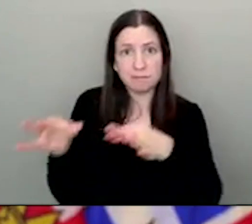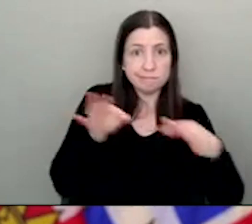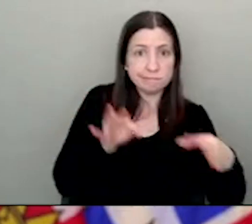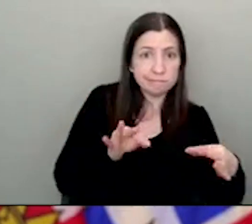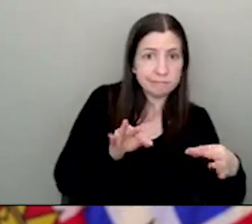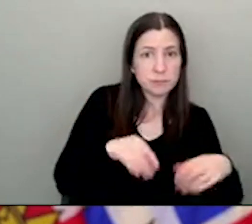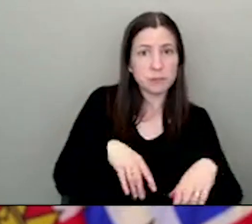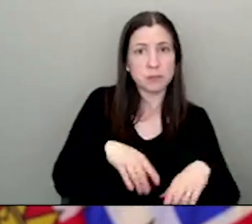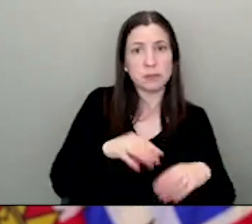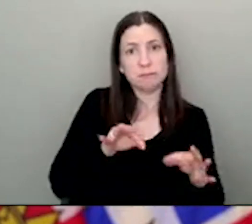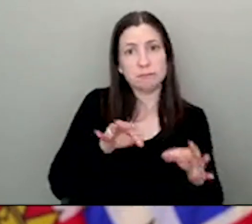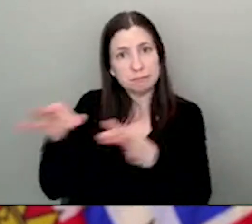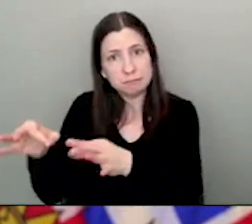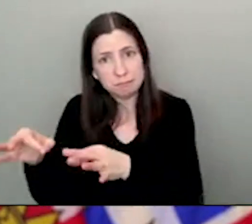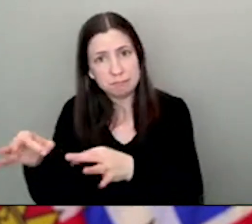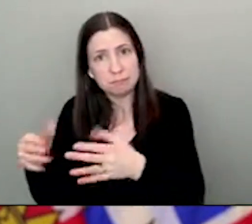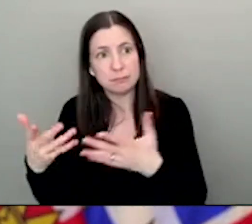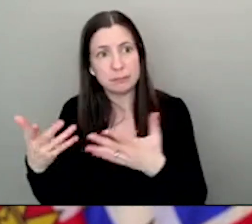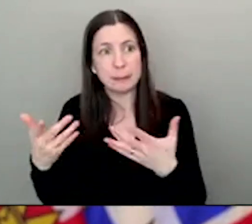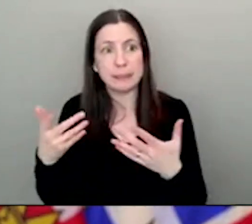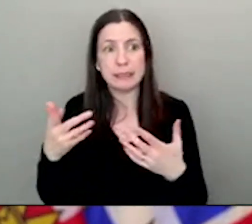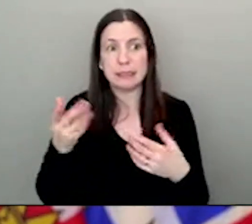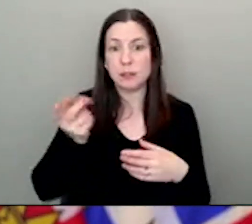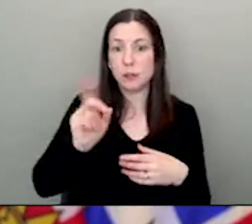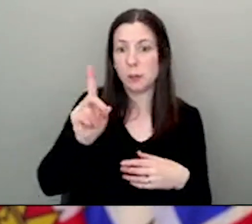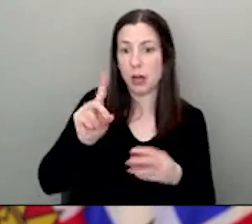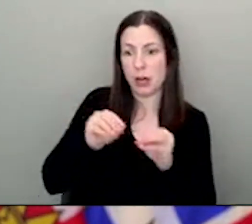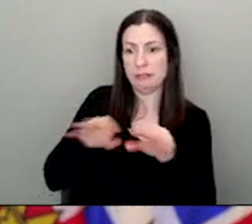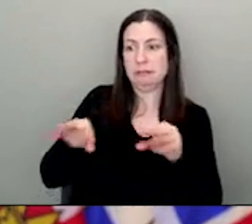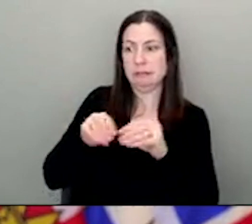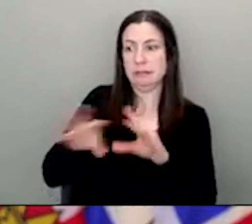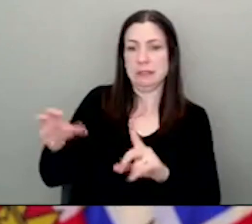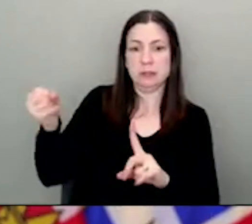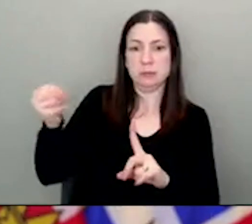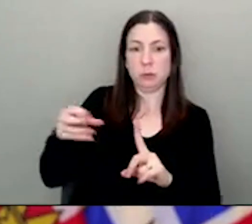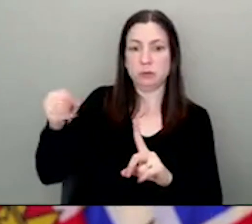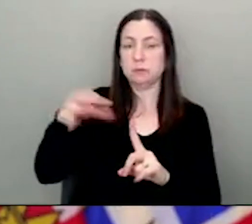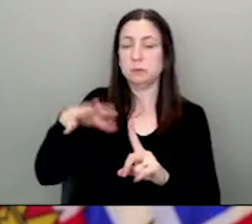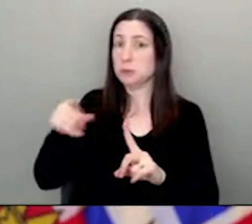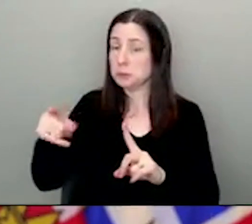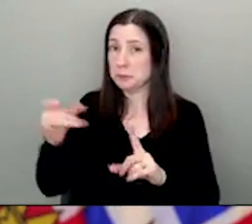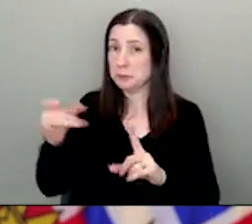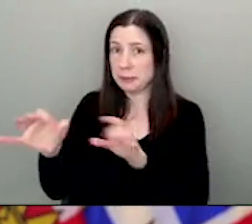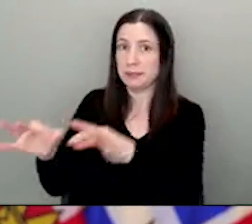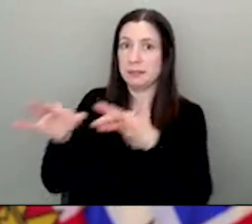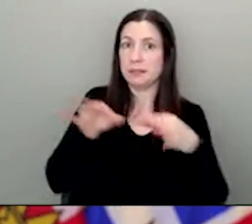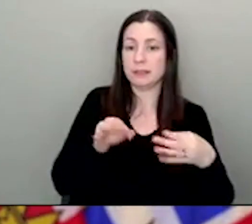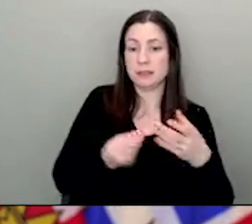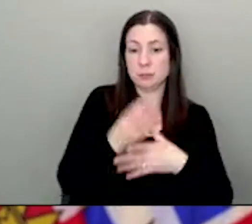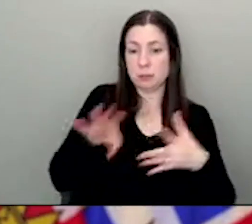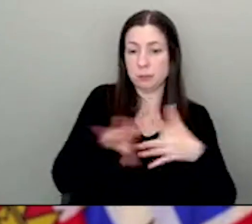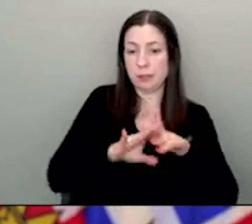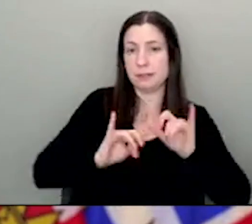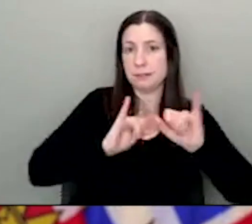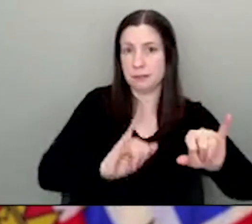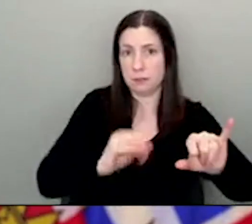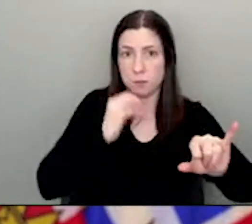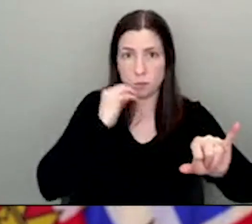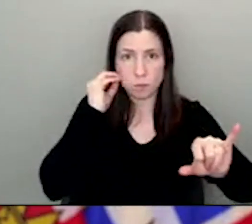home earlier in places where there seems to be a lot more exposures linked to variant cases?